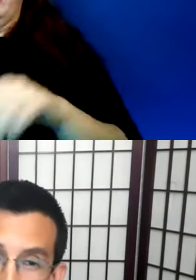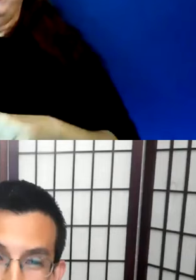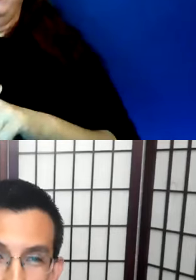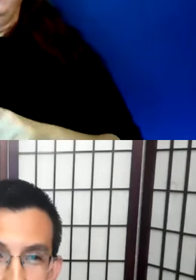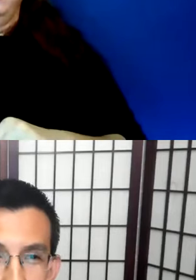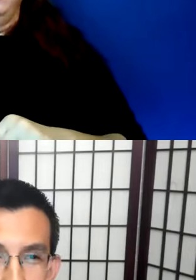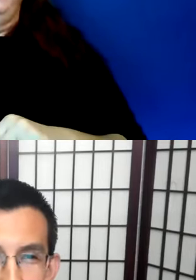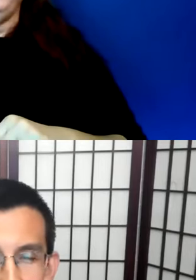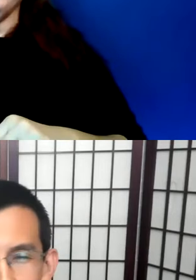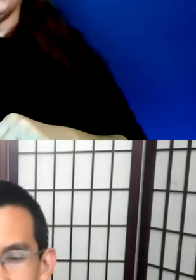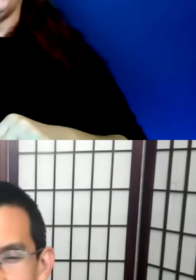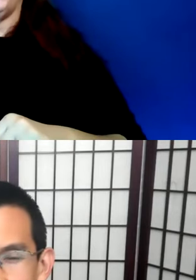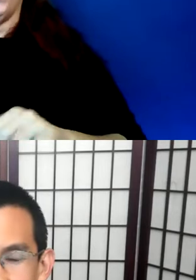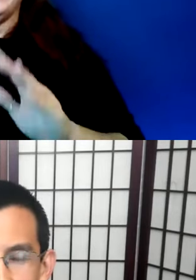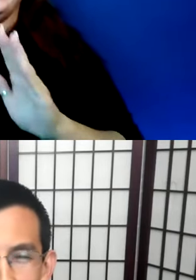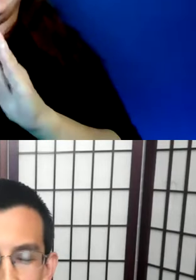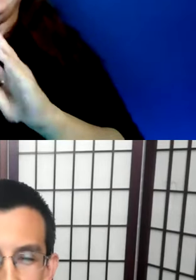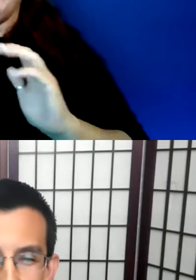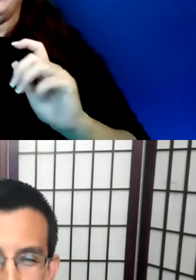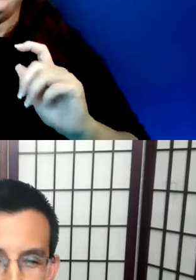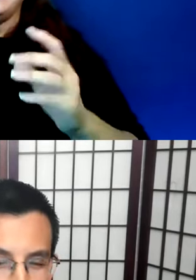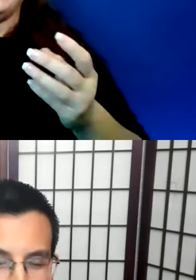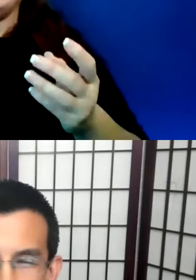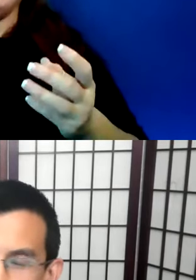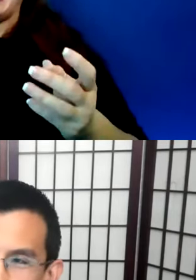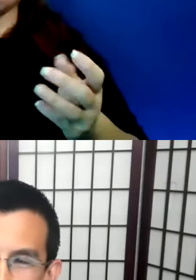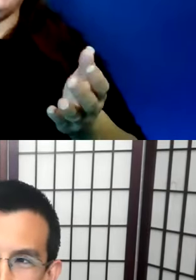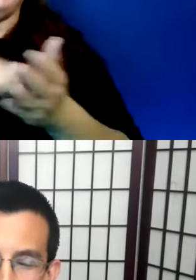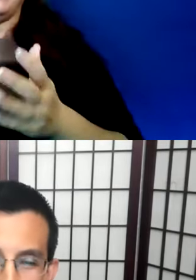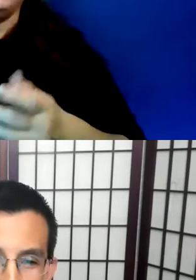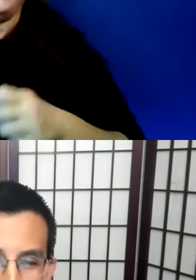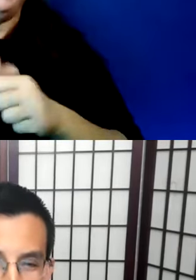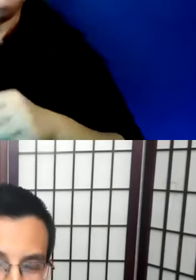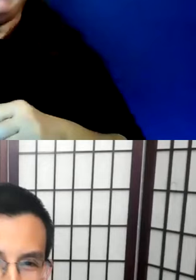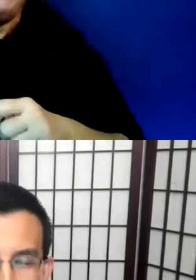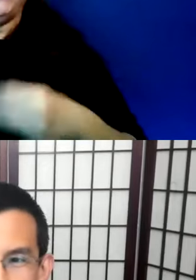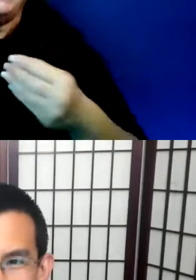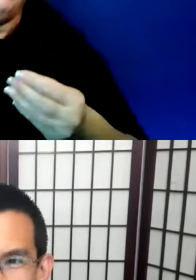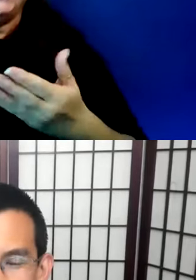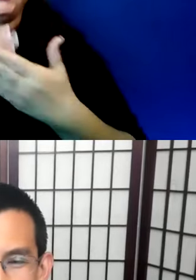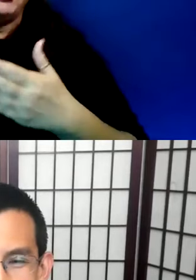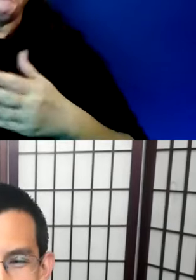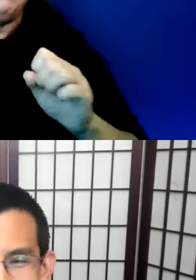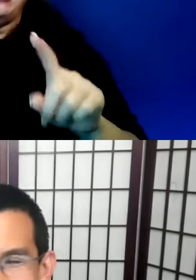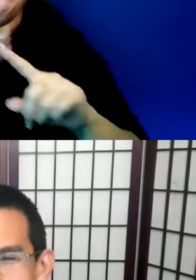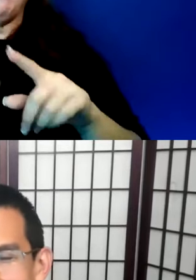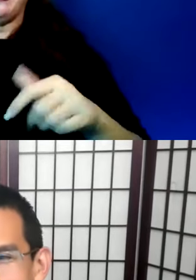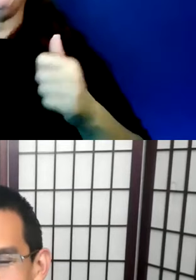The very, very deep questions, maybe get back to me in about 20 years, and I'll see if I have a reasonable answer. But let me sort of take a, you know,